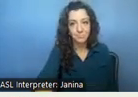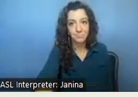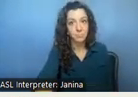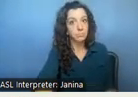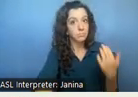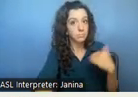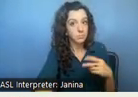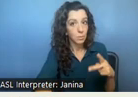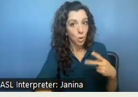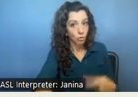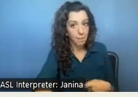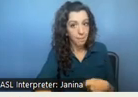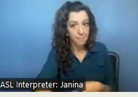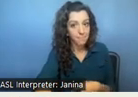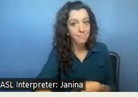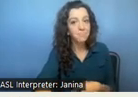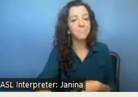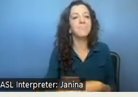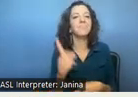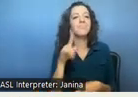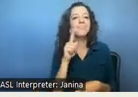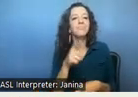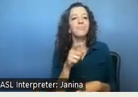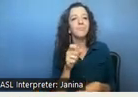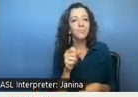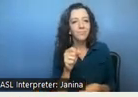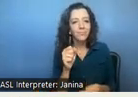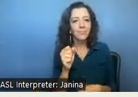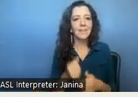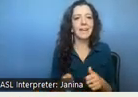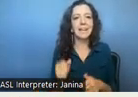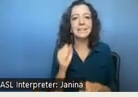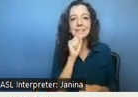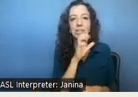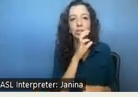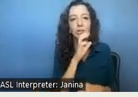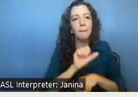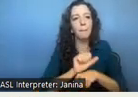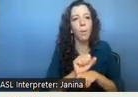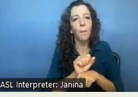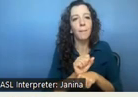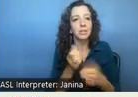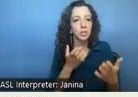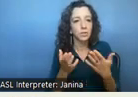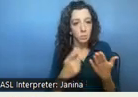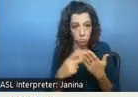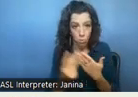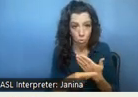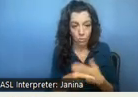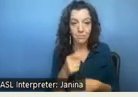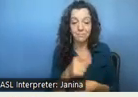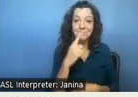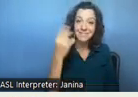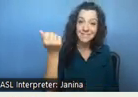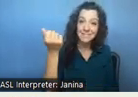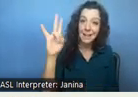highlight is the senior employment services program so this is 17 million dollars